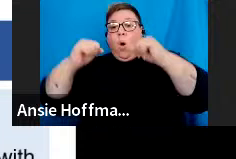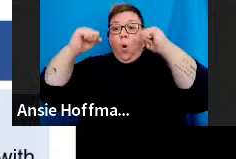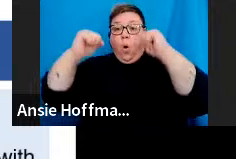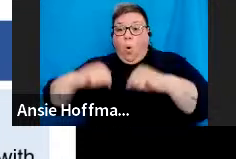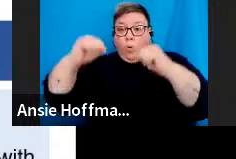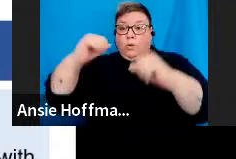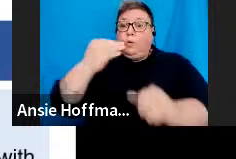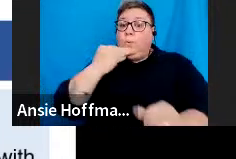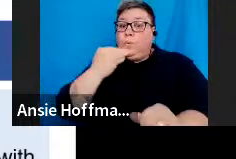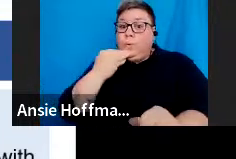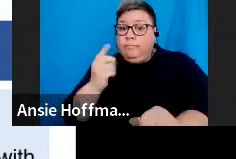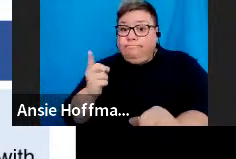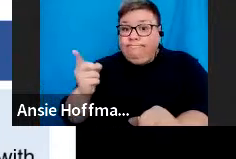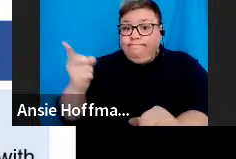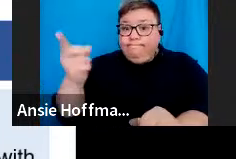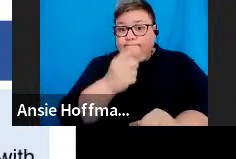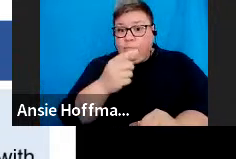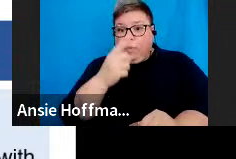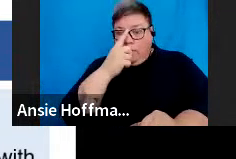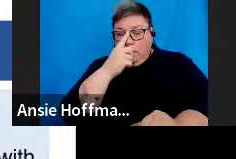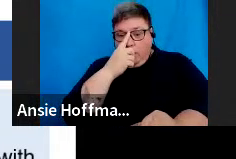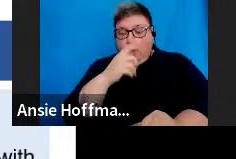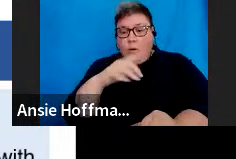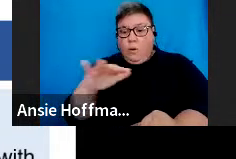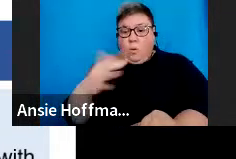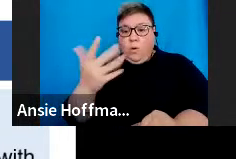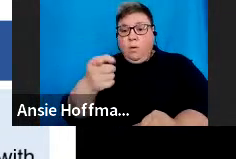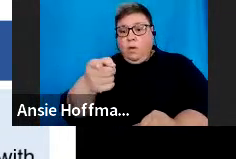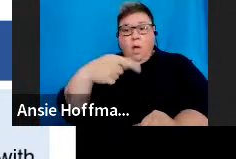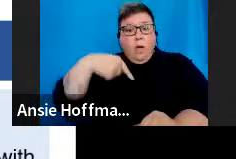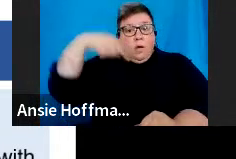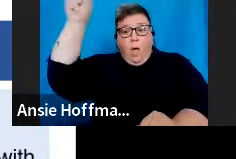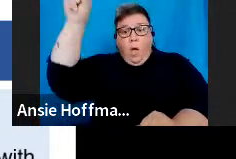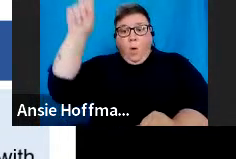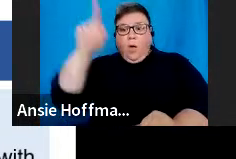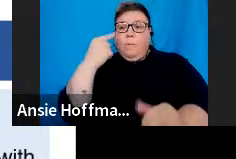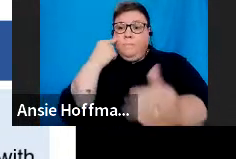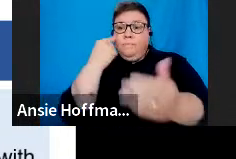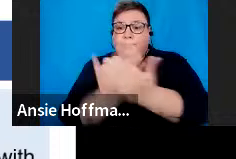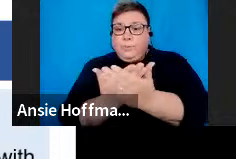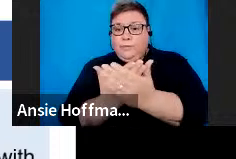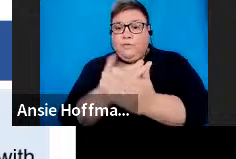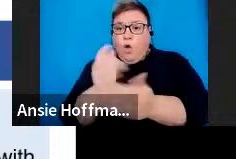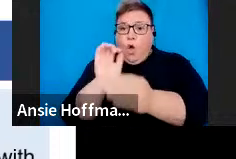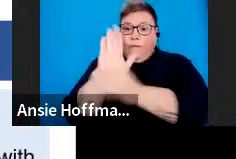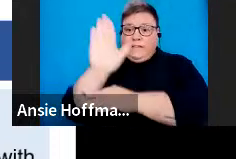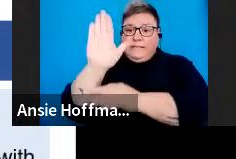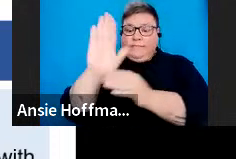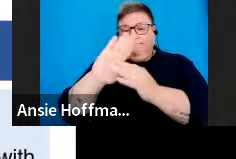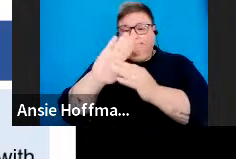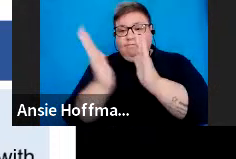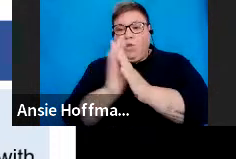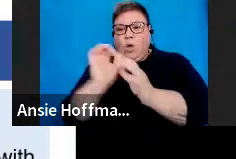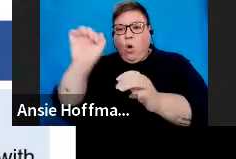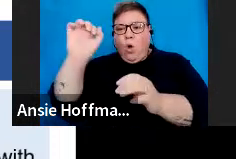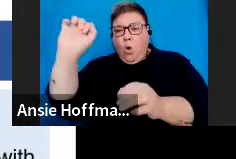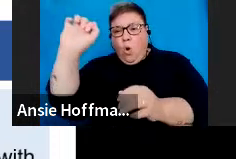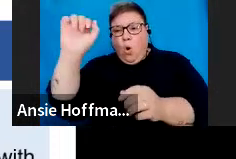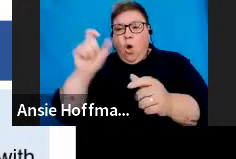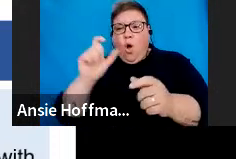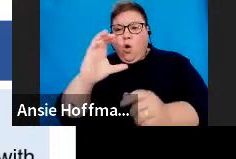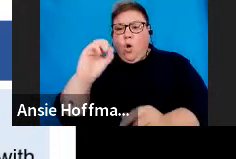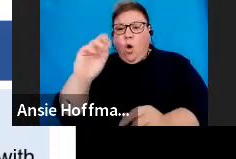must indicate that the immigration is recognized for purpose of exchange control before the 1st of March